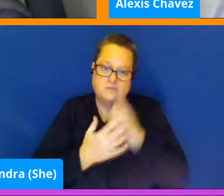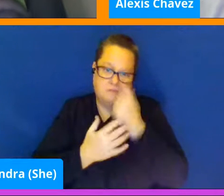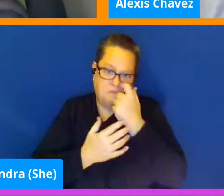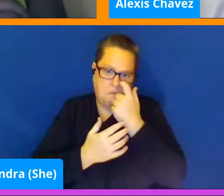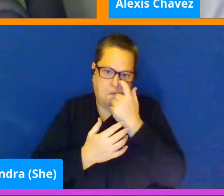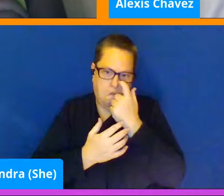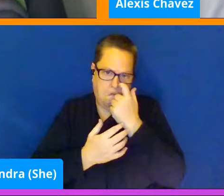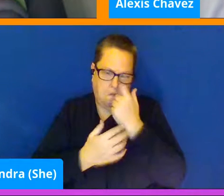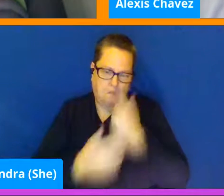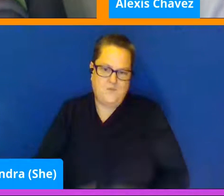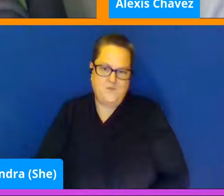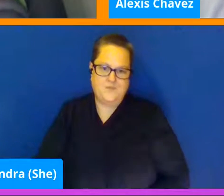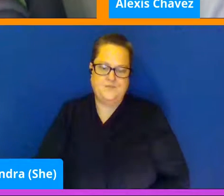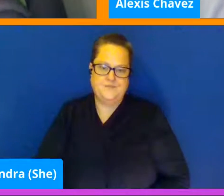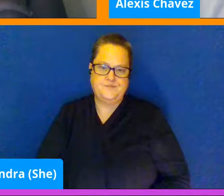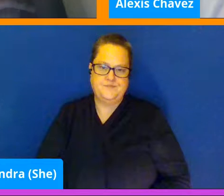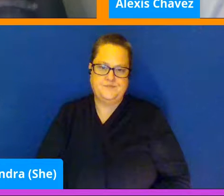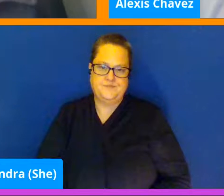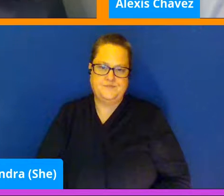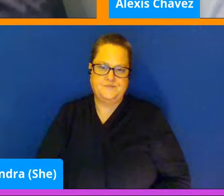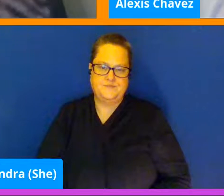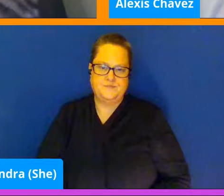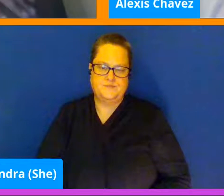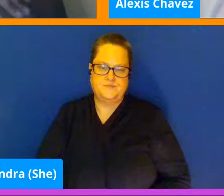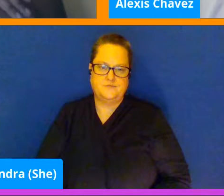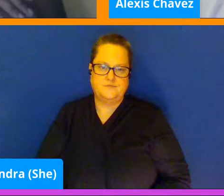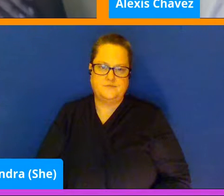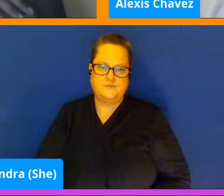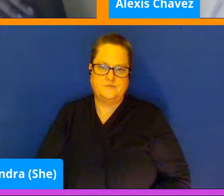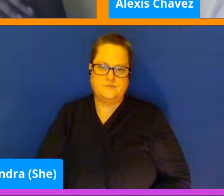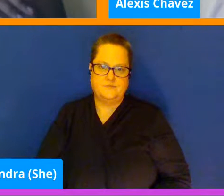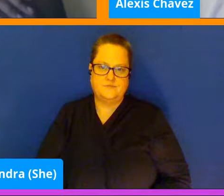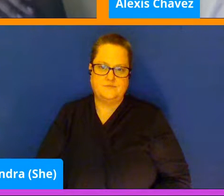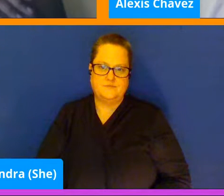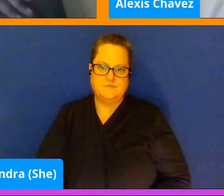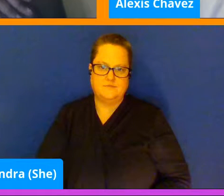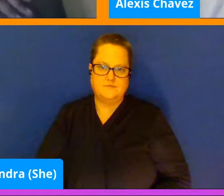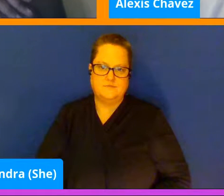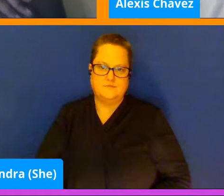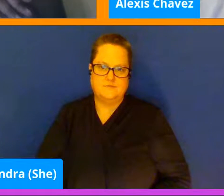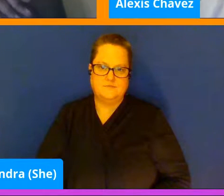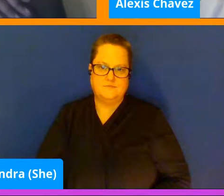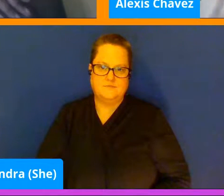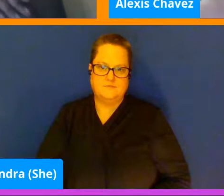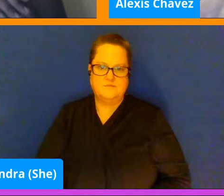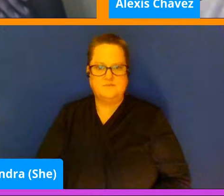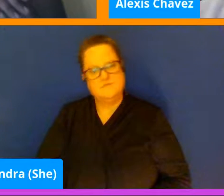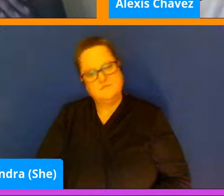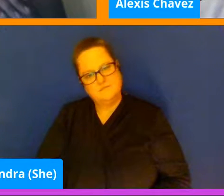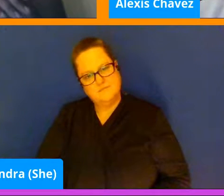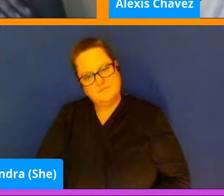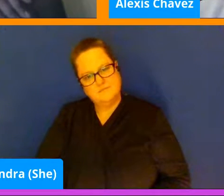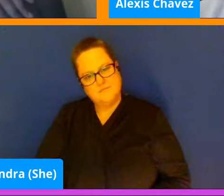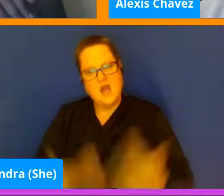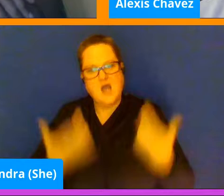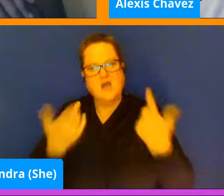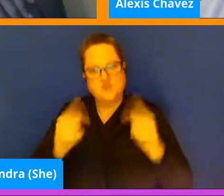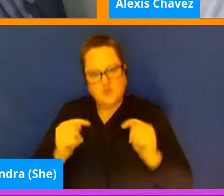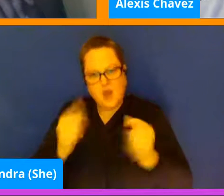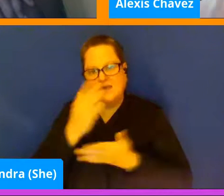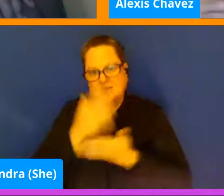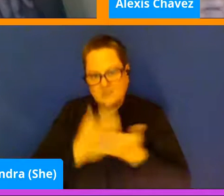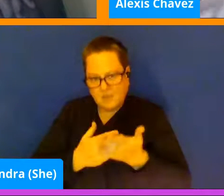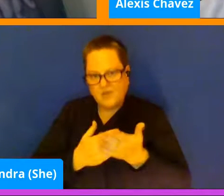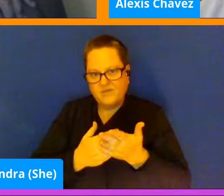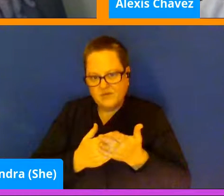try some of these things regularly.